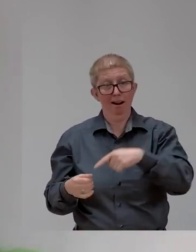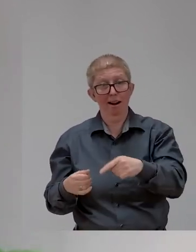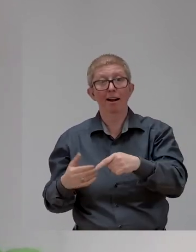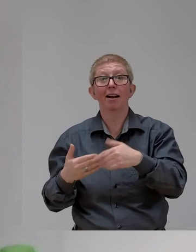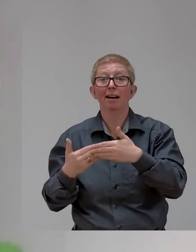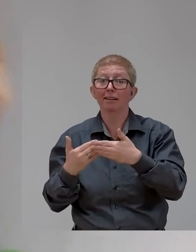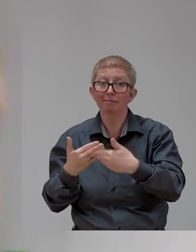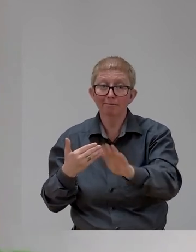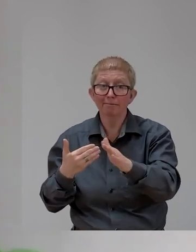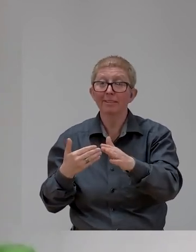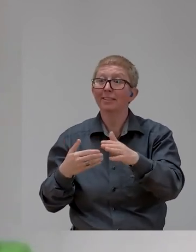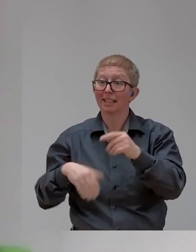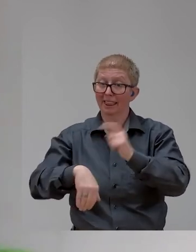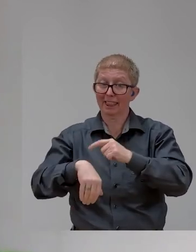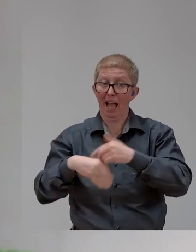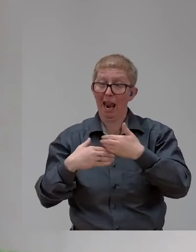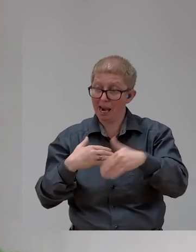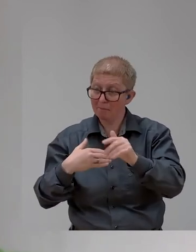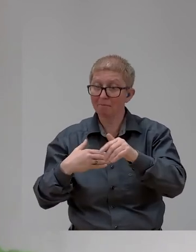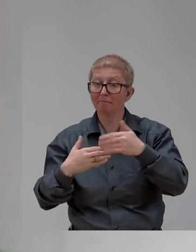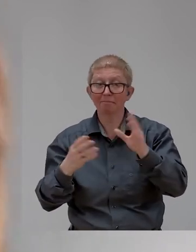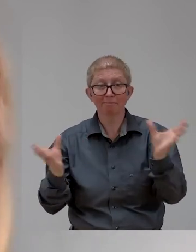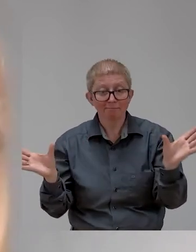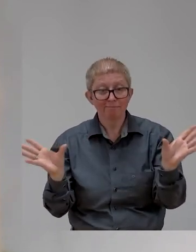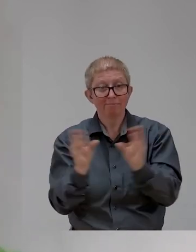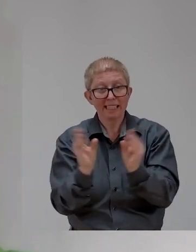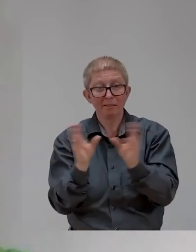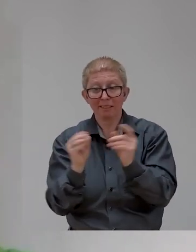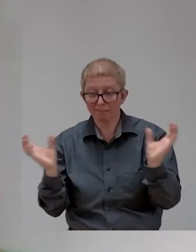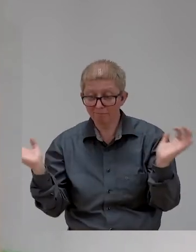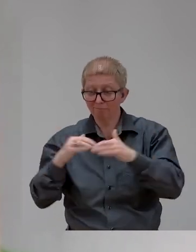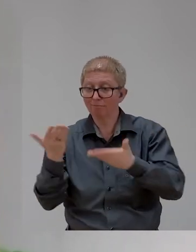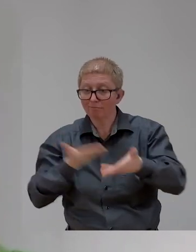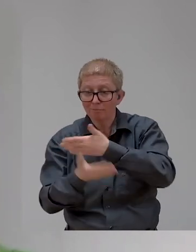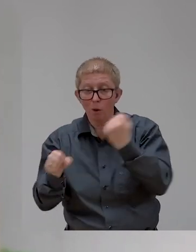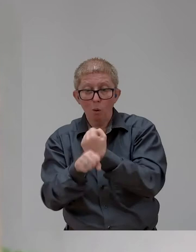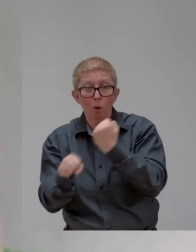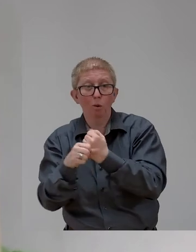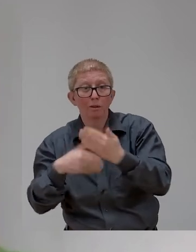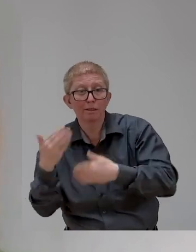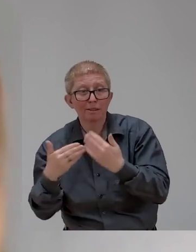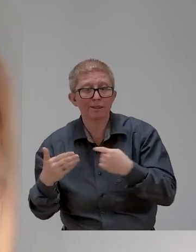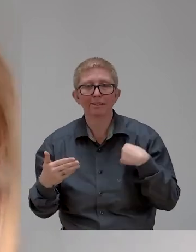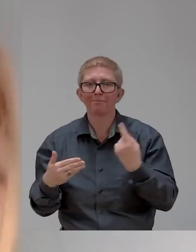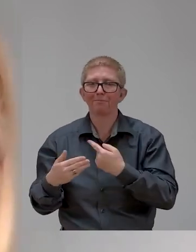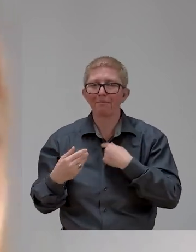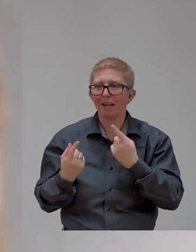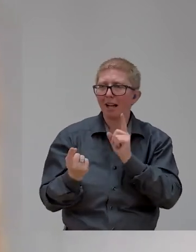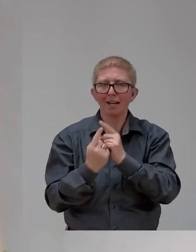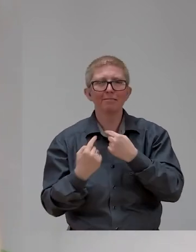intertwine, and we interfuse, and we work together, then the voice will be unstoppable.